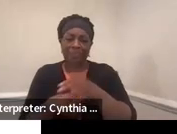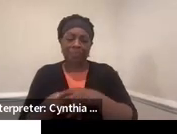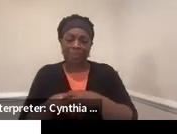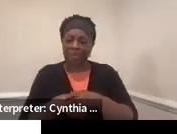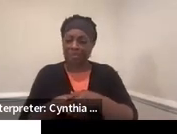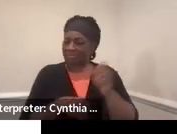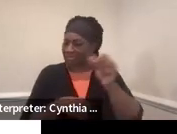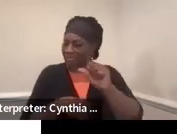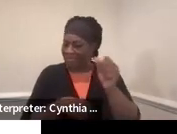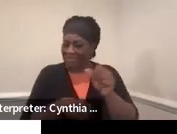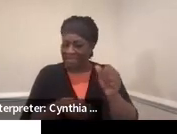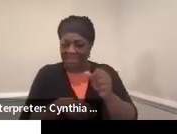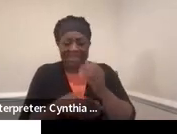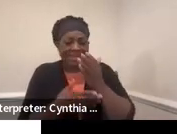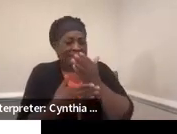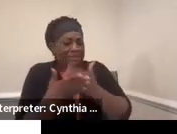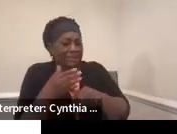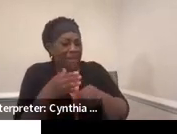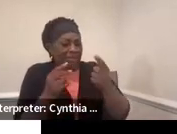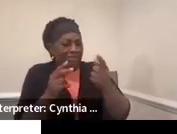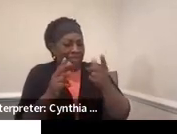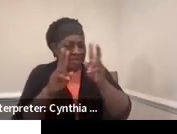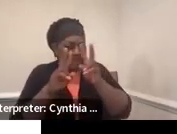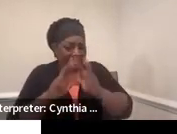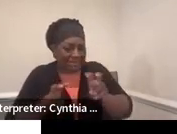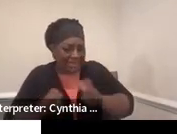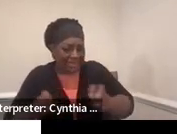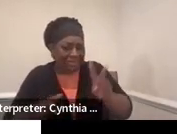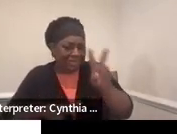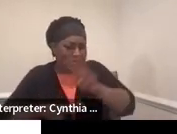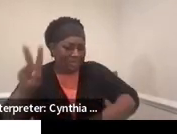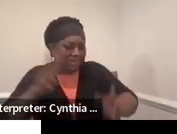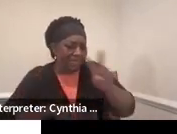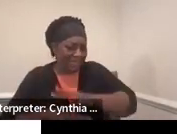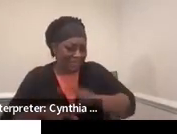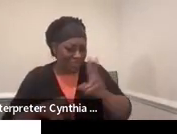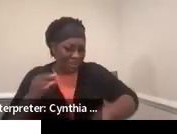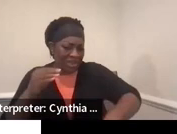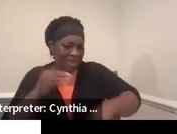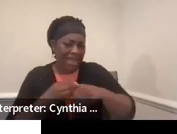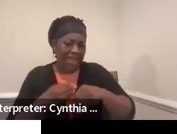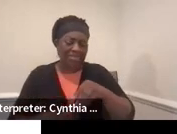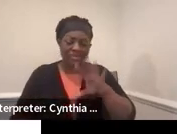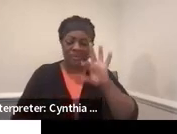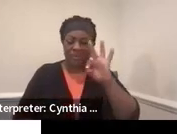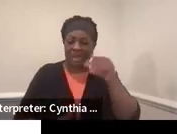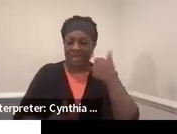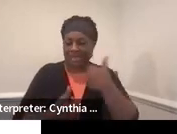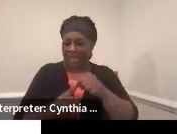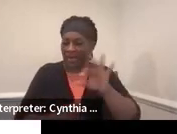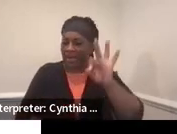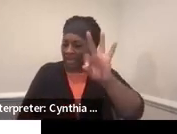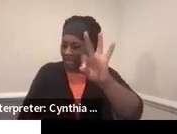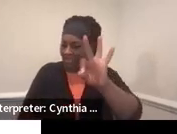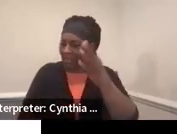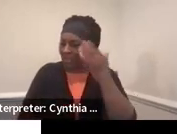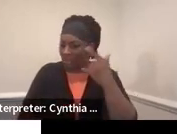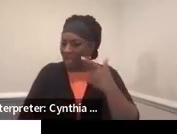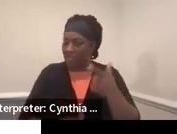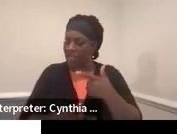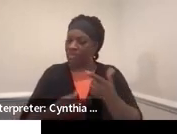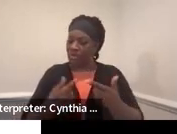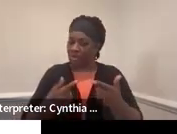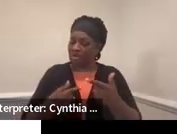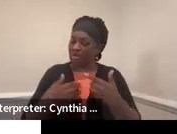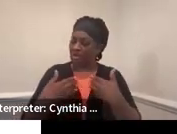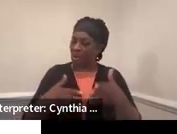Yeah, Liz. Some of the assessments, absolutely. You can put those in 9F as well. Sure. Yeah, because those are driving and